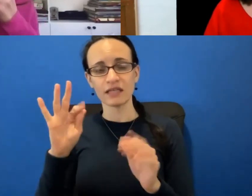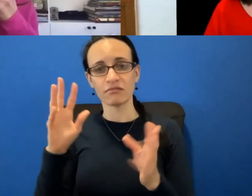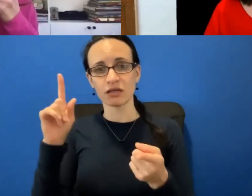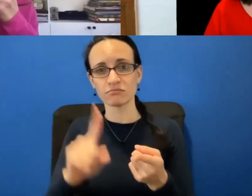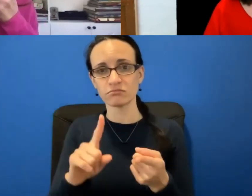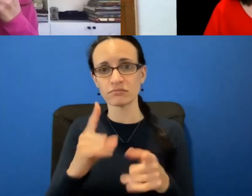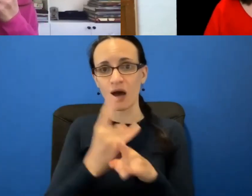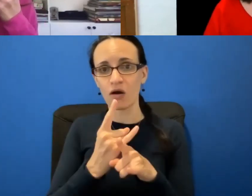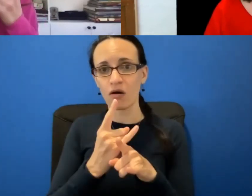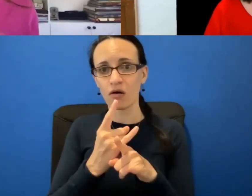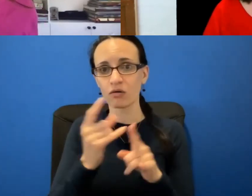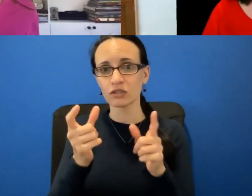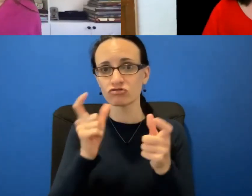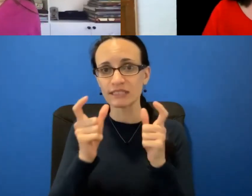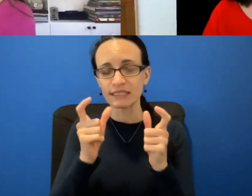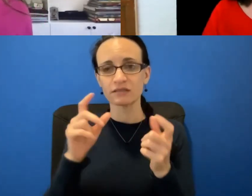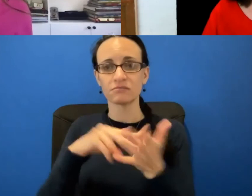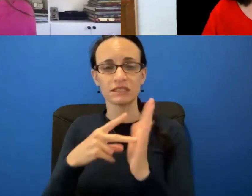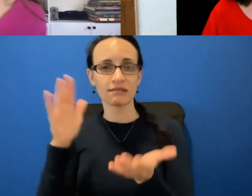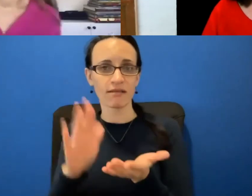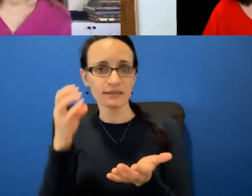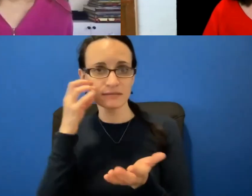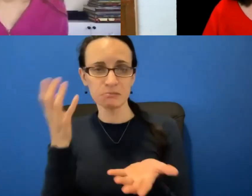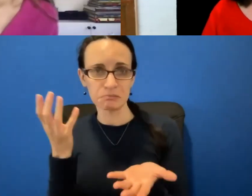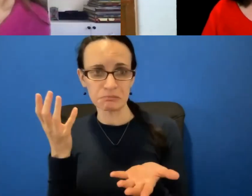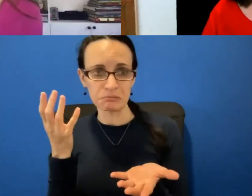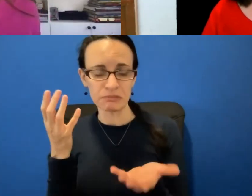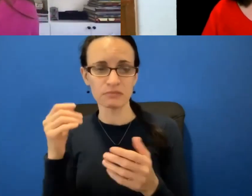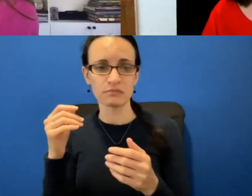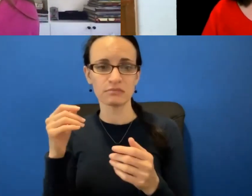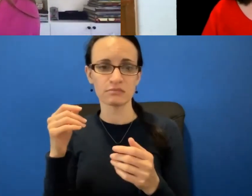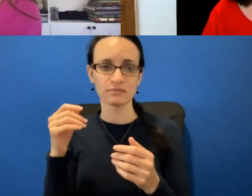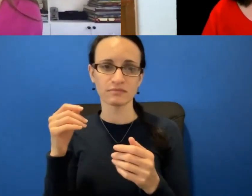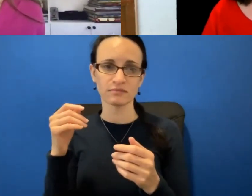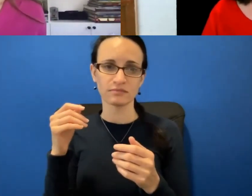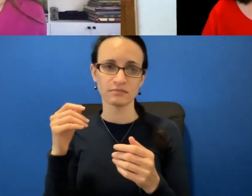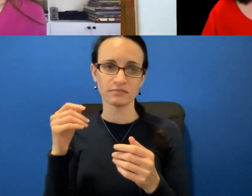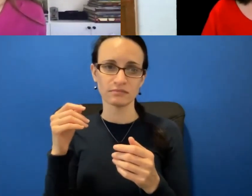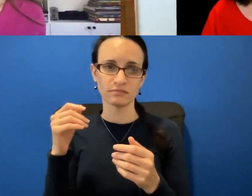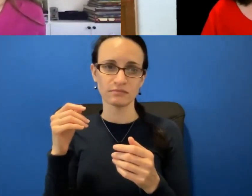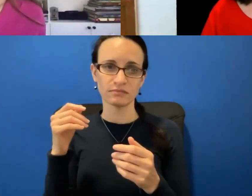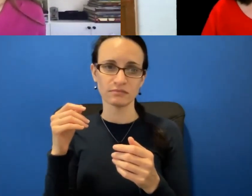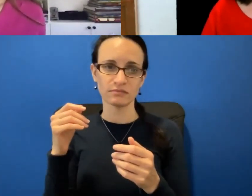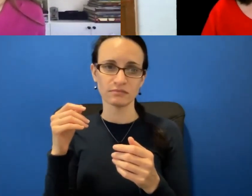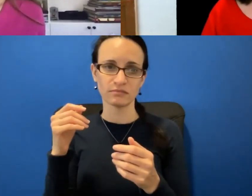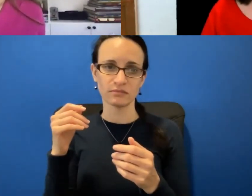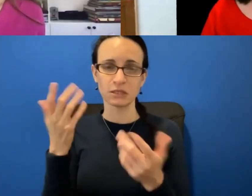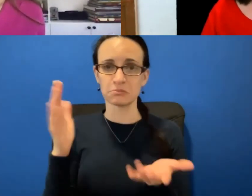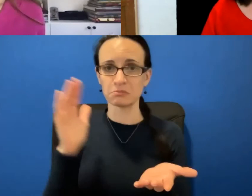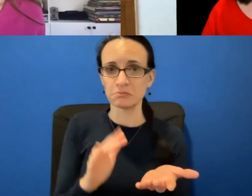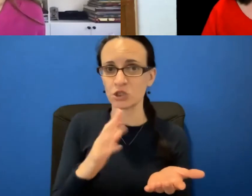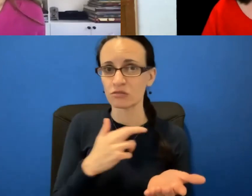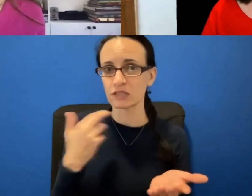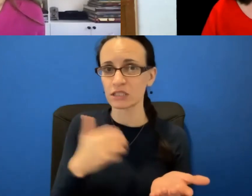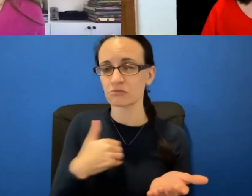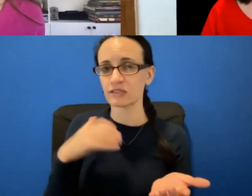There's certainly data to suggest that decreasing your alcohol intake will decrease your risk of breast cancer, which brings me to